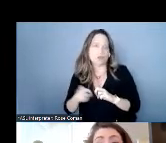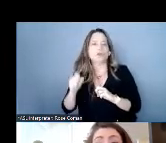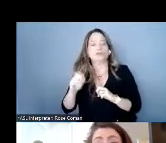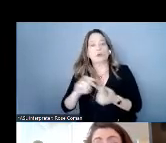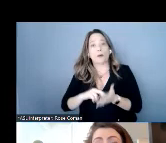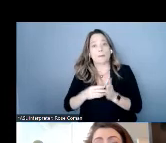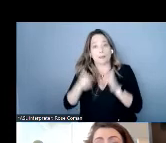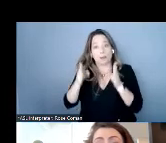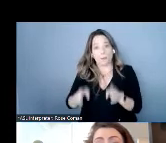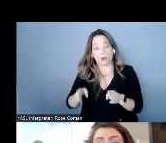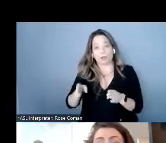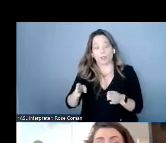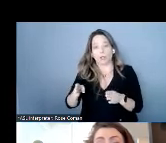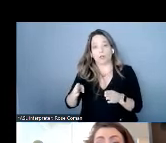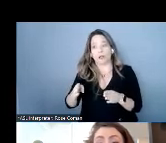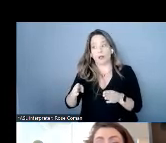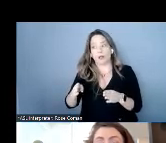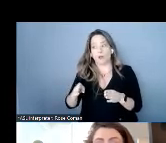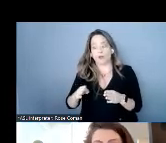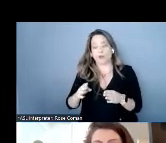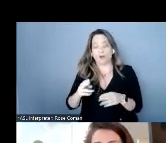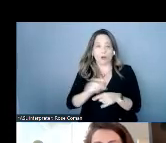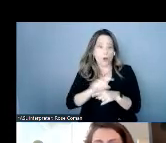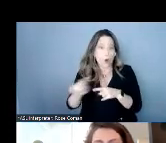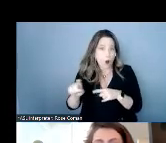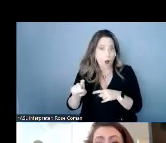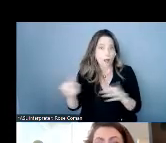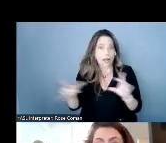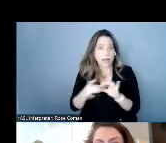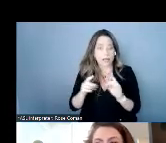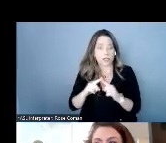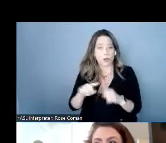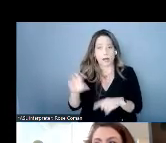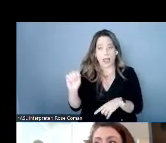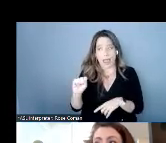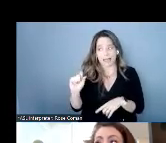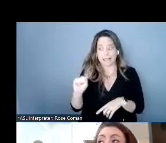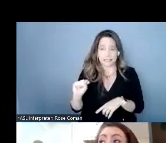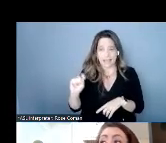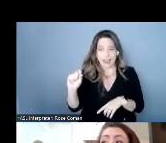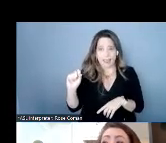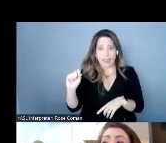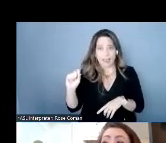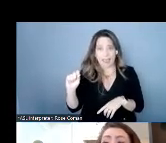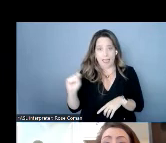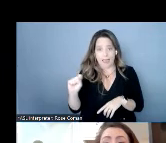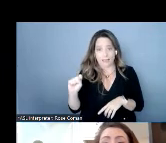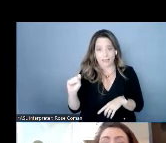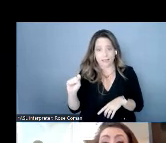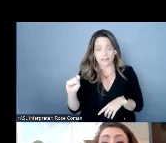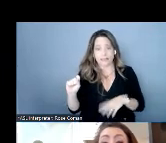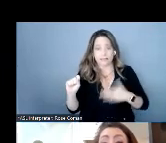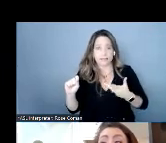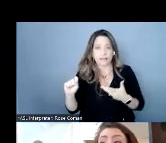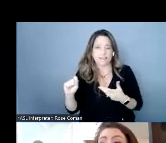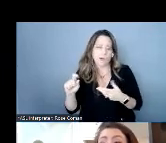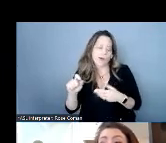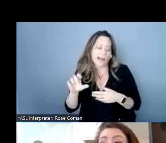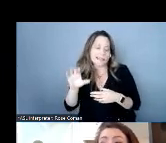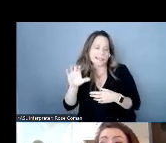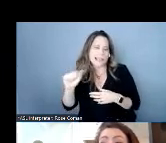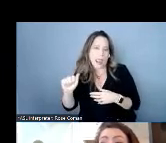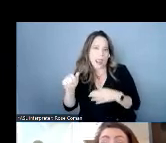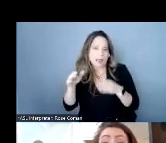call and connect to an sts or speech to speech ca that individual specially